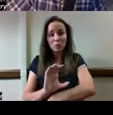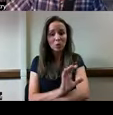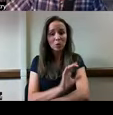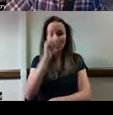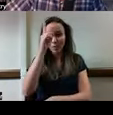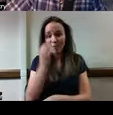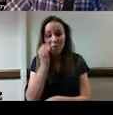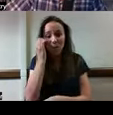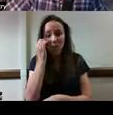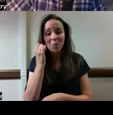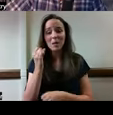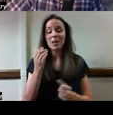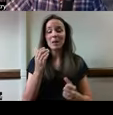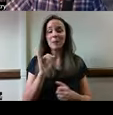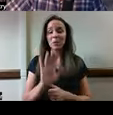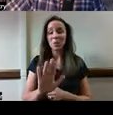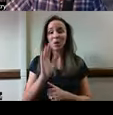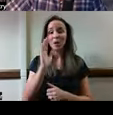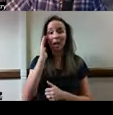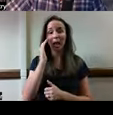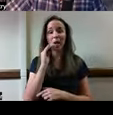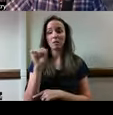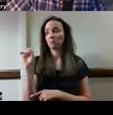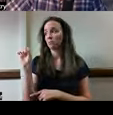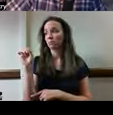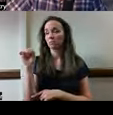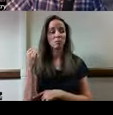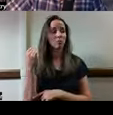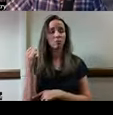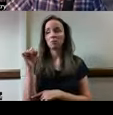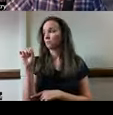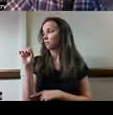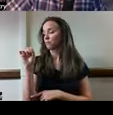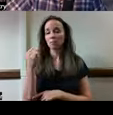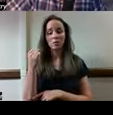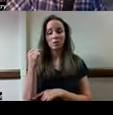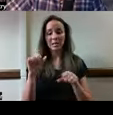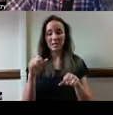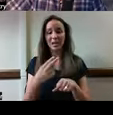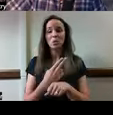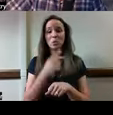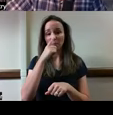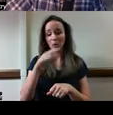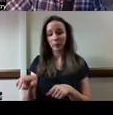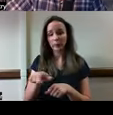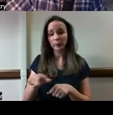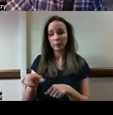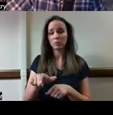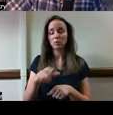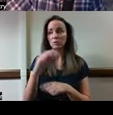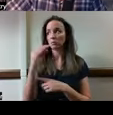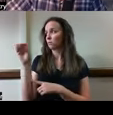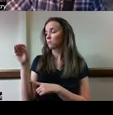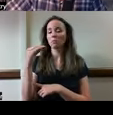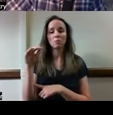you can only turn your head from side to side, you can control a mouse with a mouse with a head control camera in the same way.